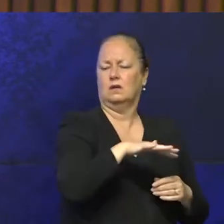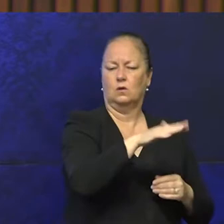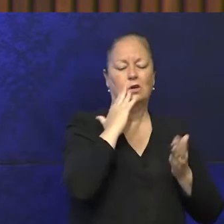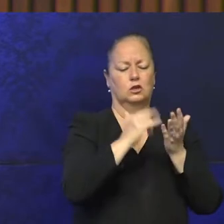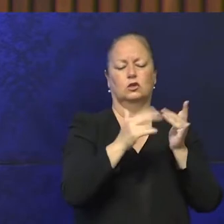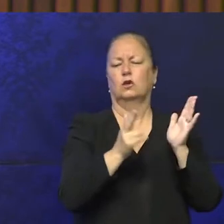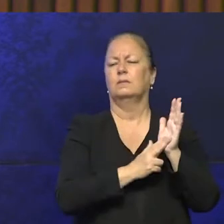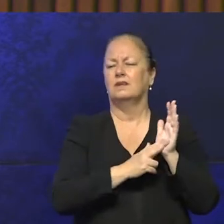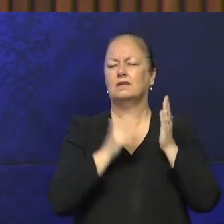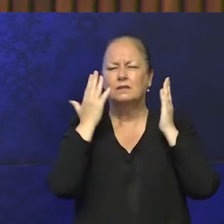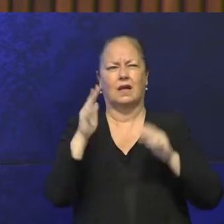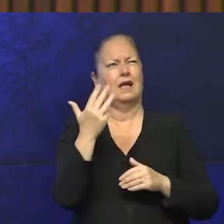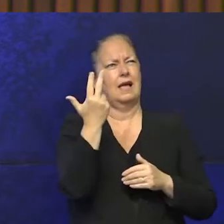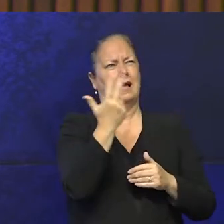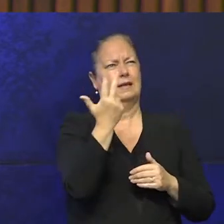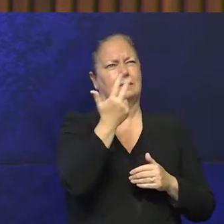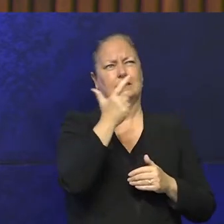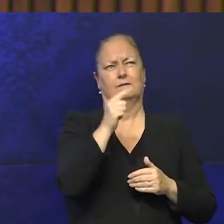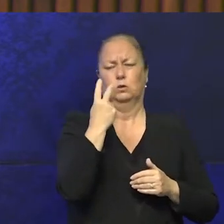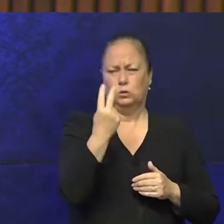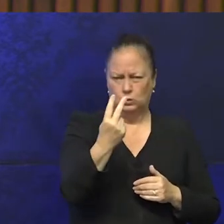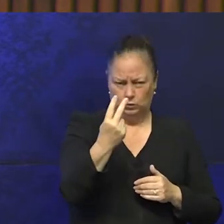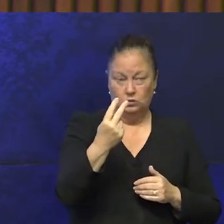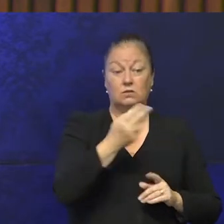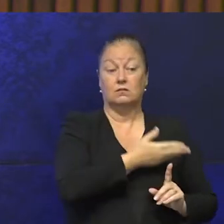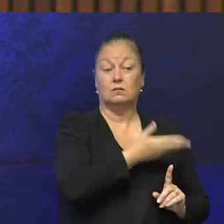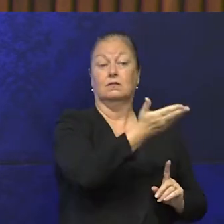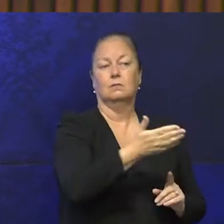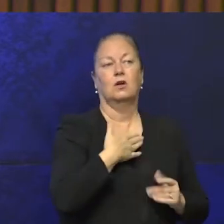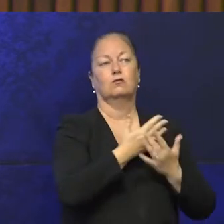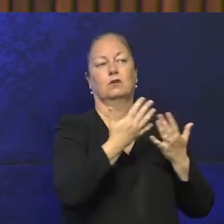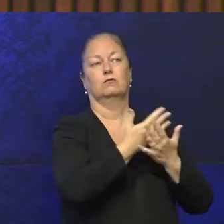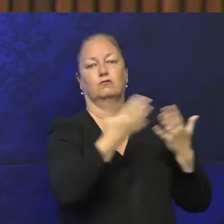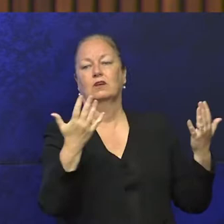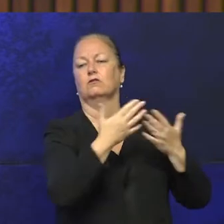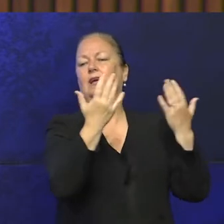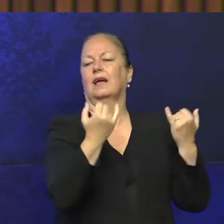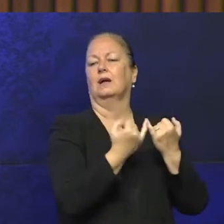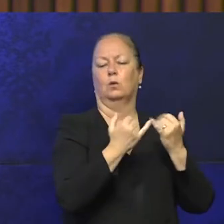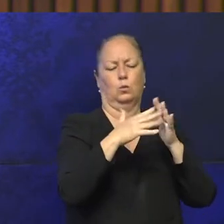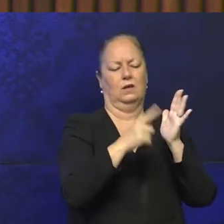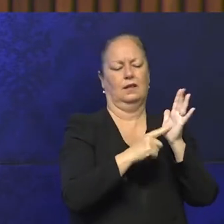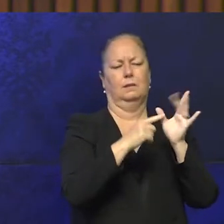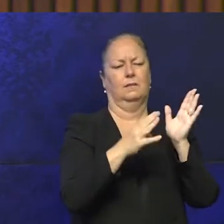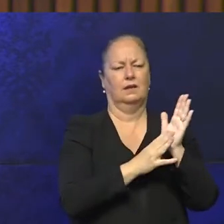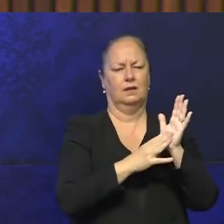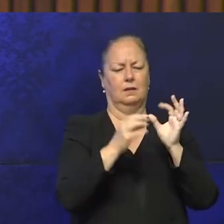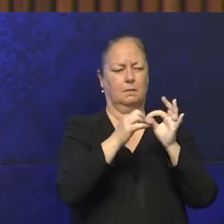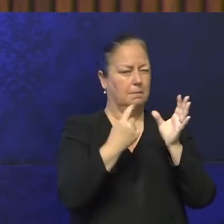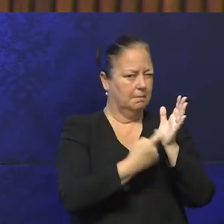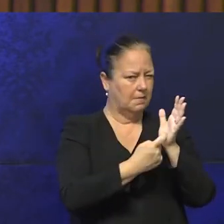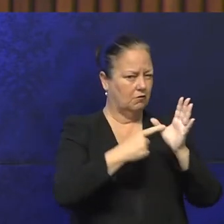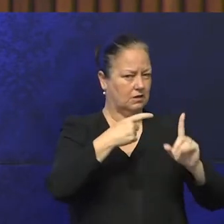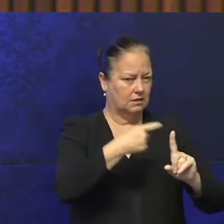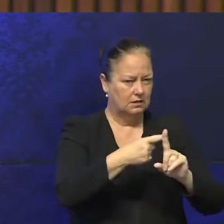passed on, that was in 1872, passed it on to my great, great, great uncle, William Barrack. William Barrack, he's